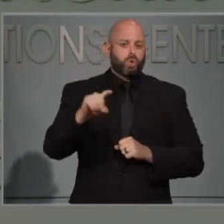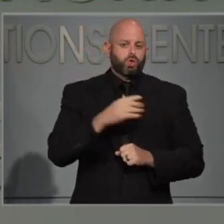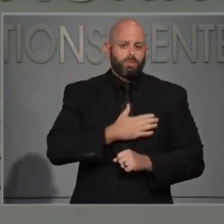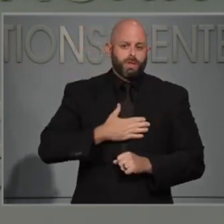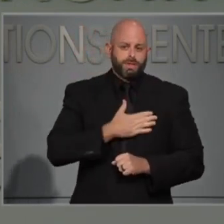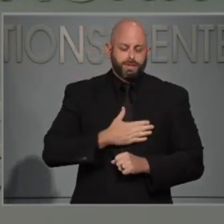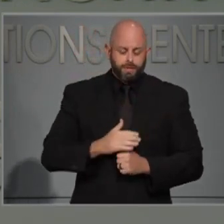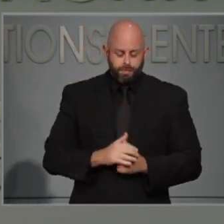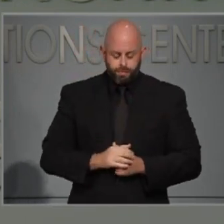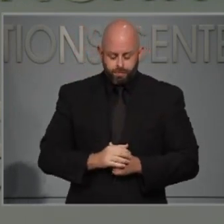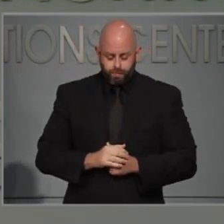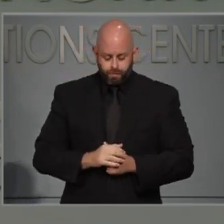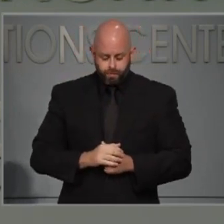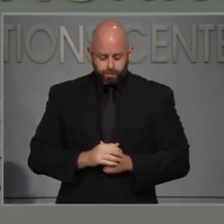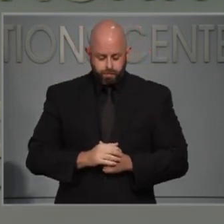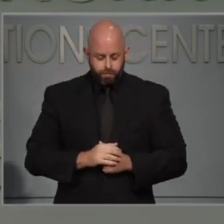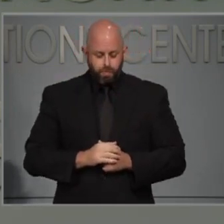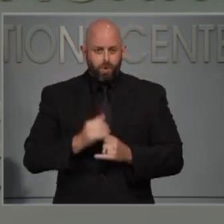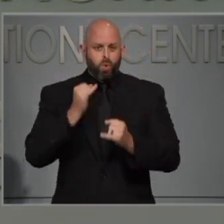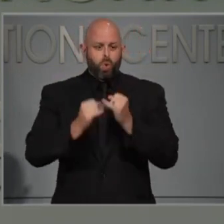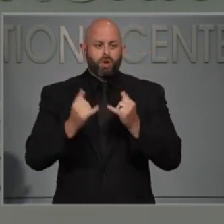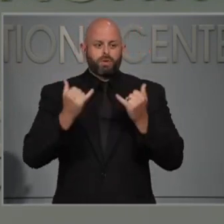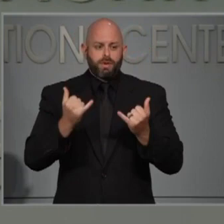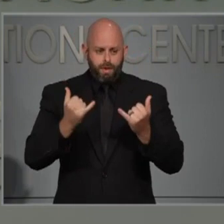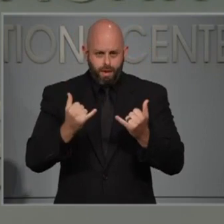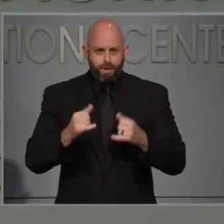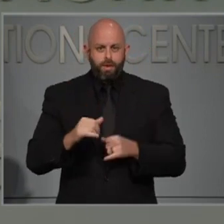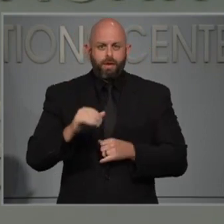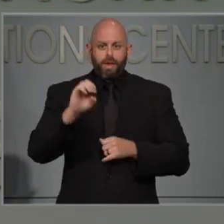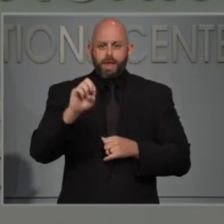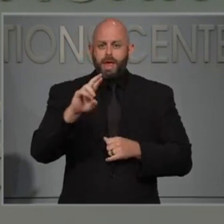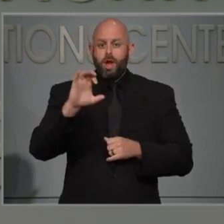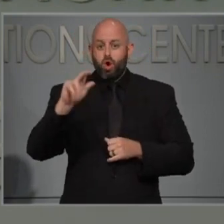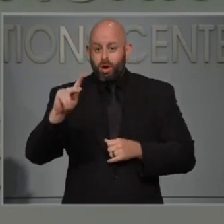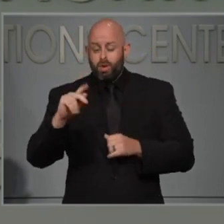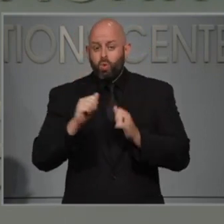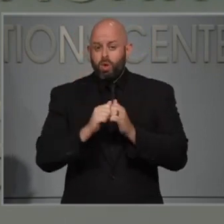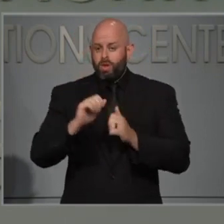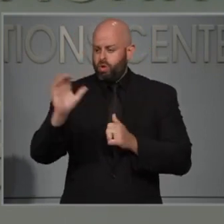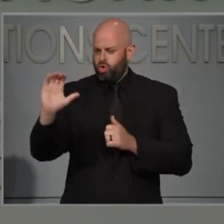Our final question today will be from Eric Sandberg with the Charlotte Business Journal.